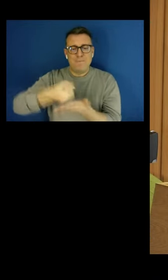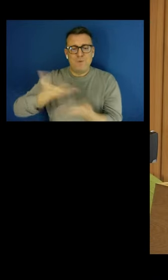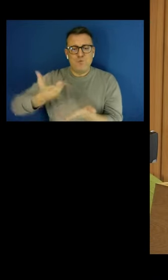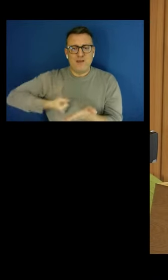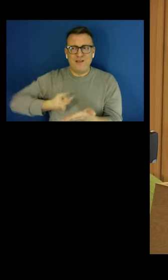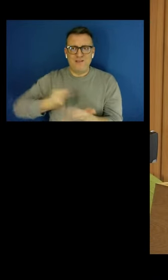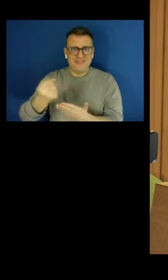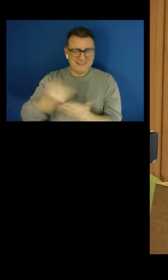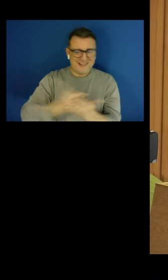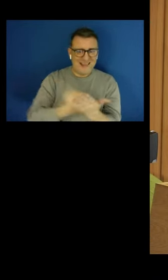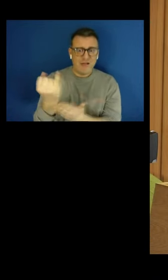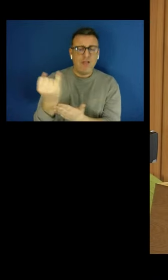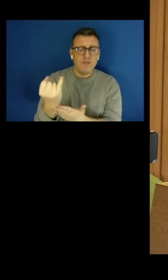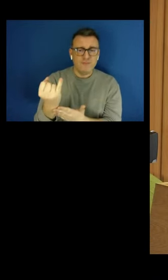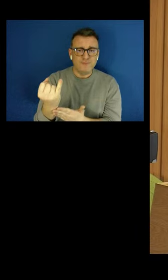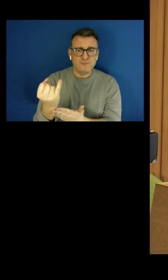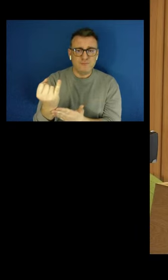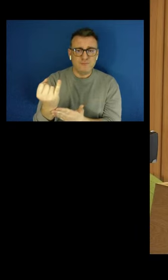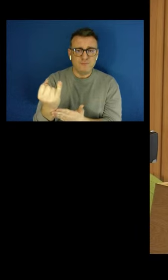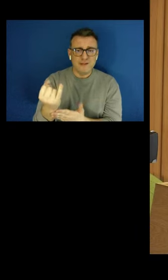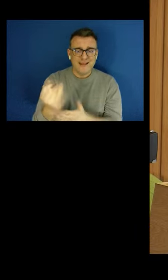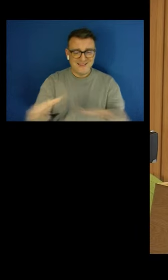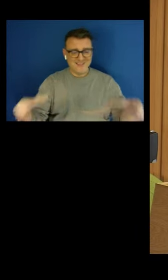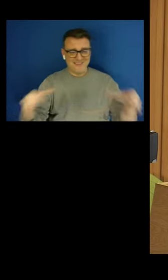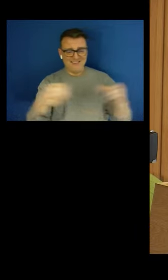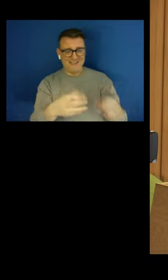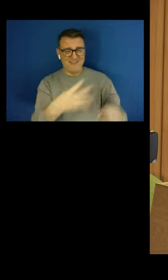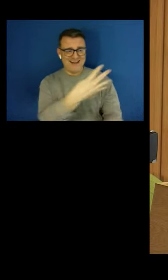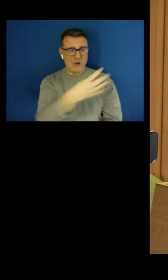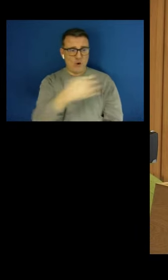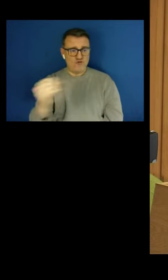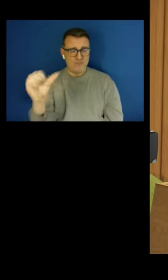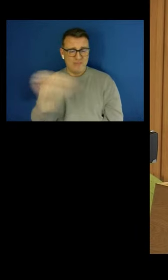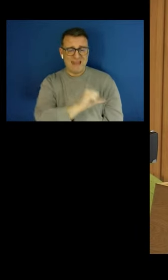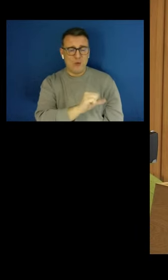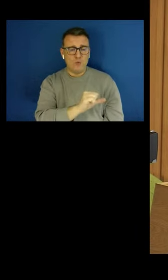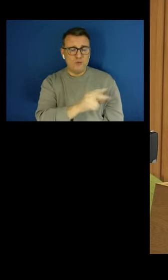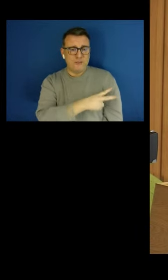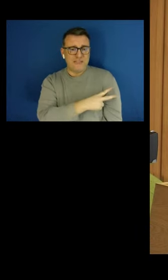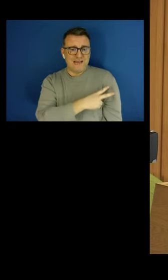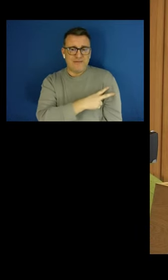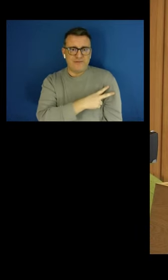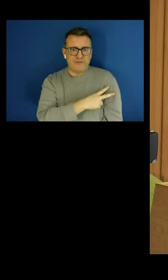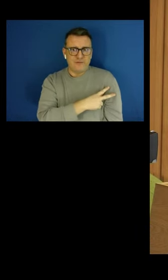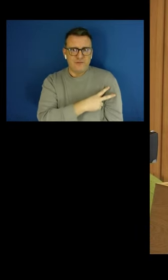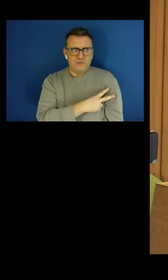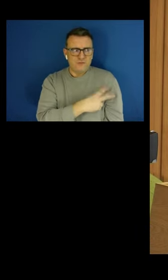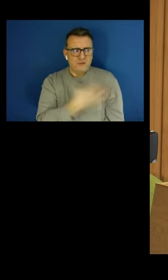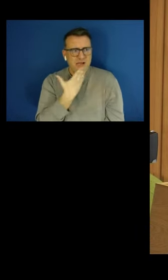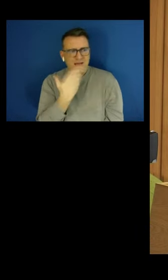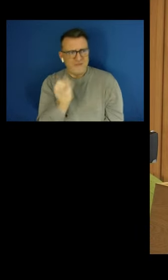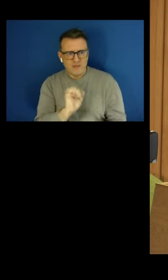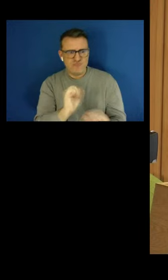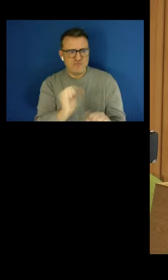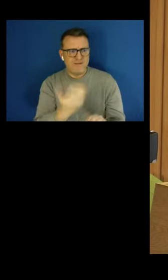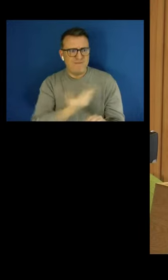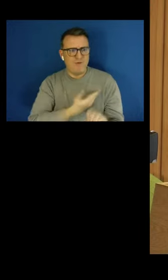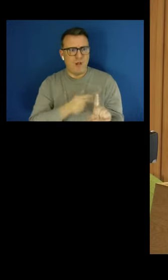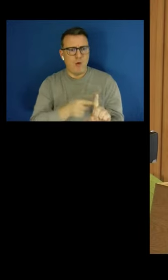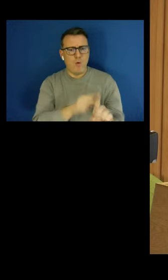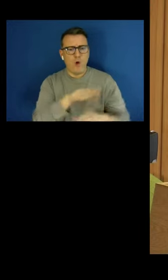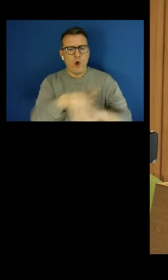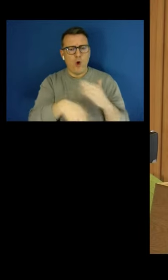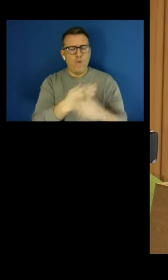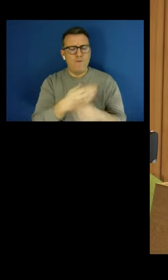workers don't receive their statutory right to paid holiday. The Government's Director of Labour